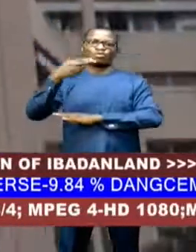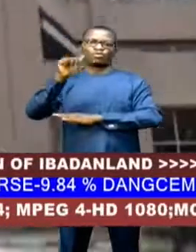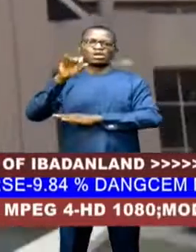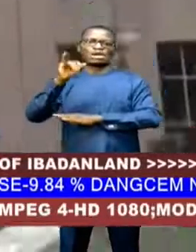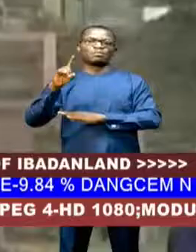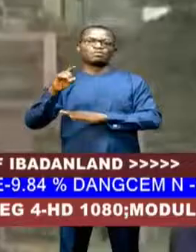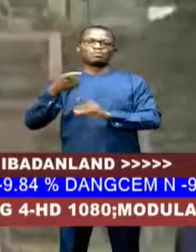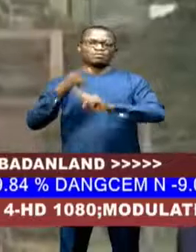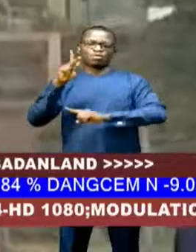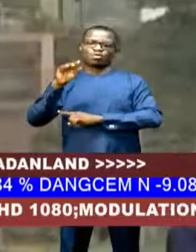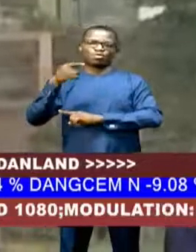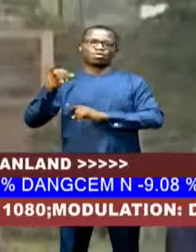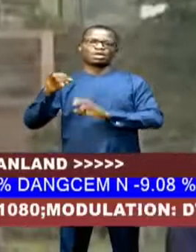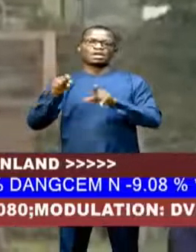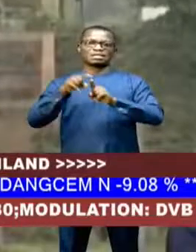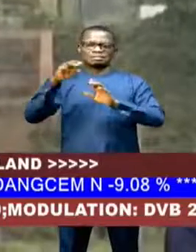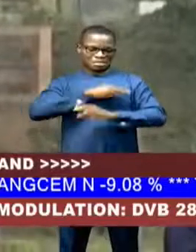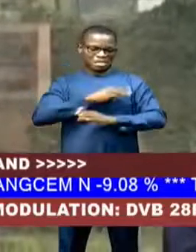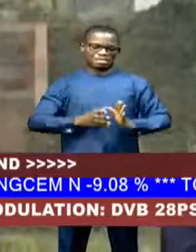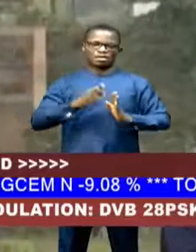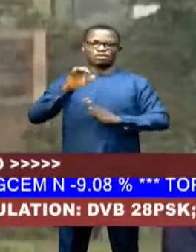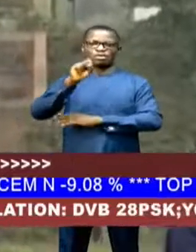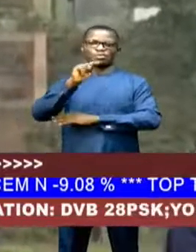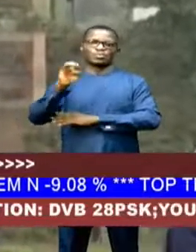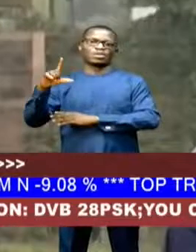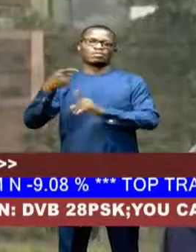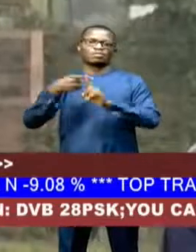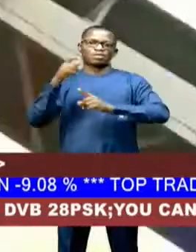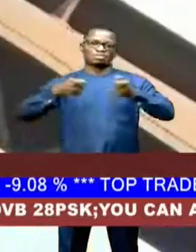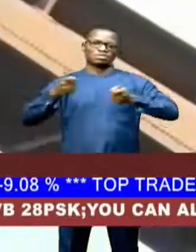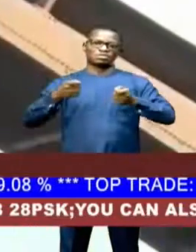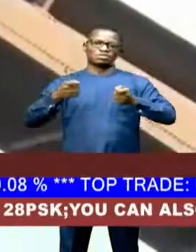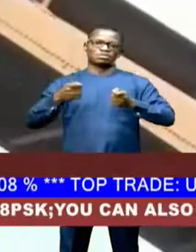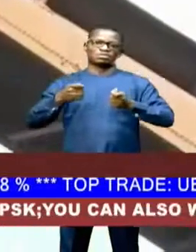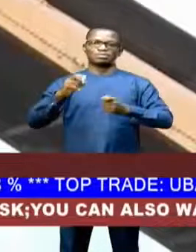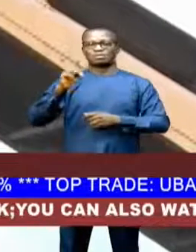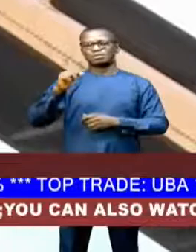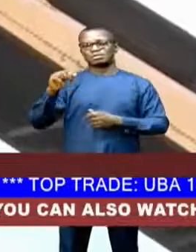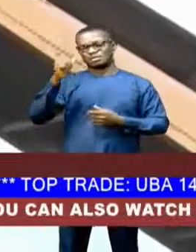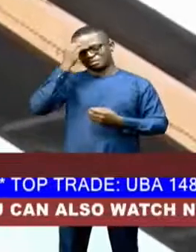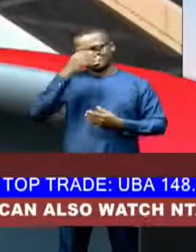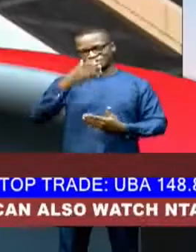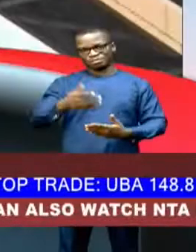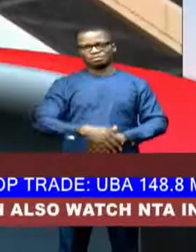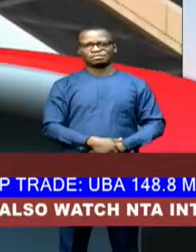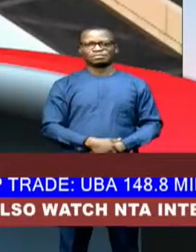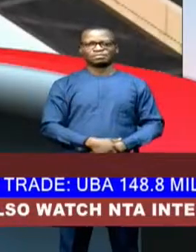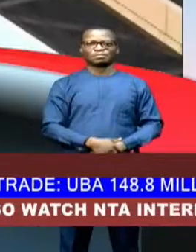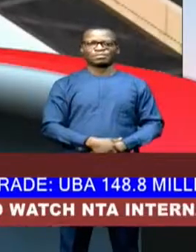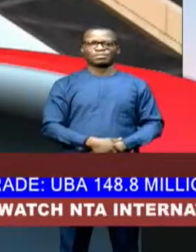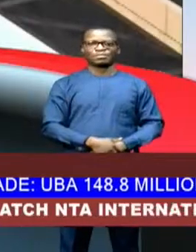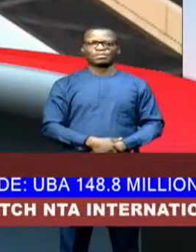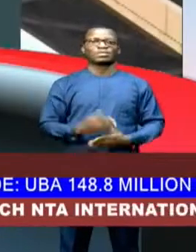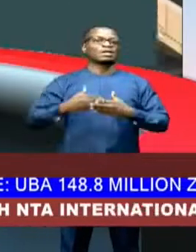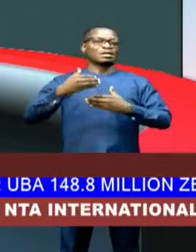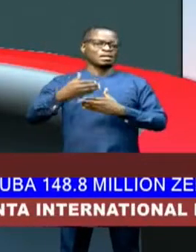as the minister of steel by the administration. Jonah Tanomajali NTA News Our next